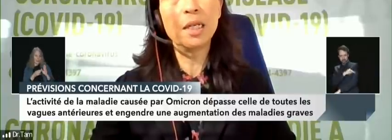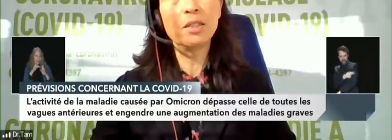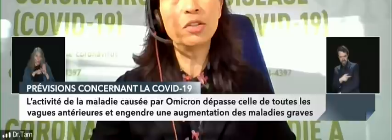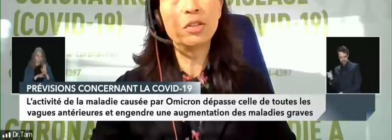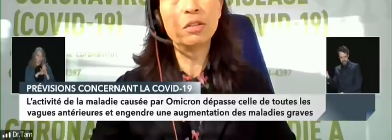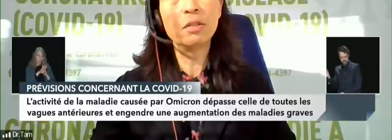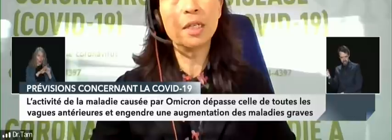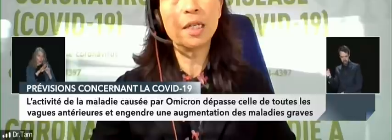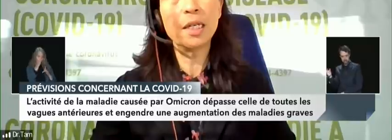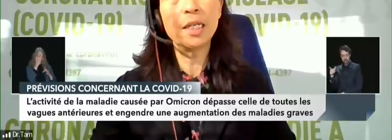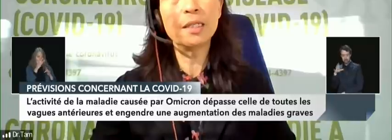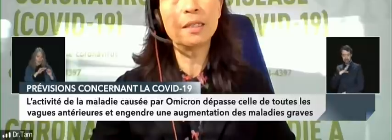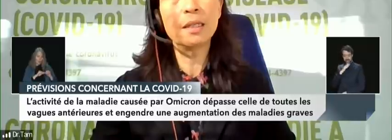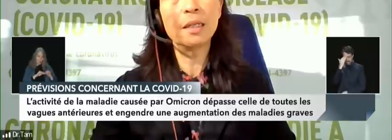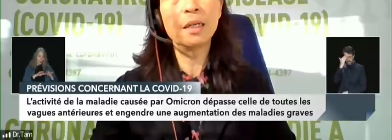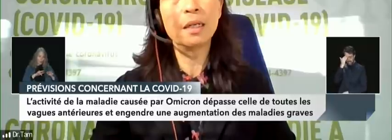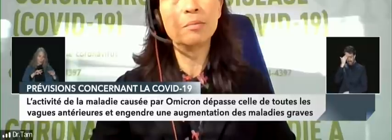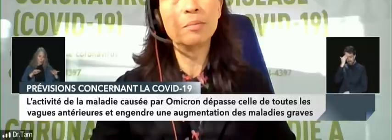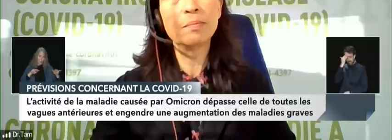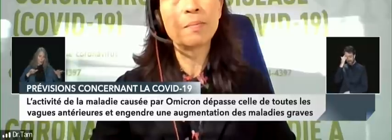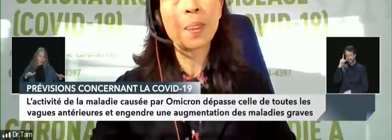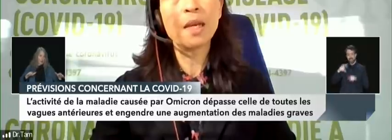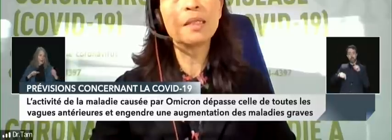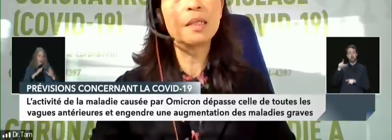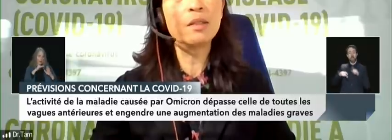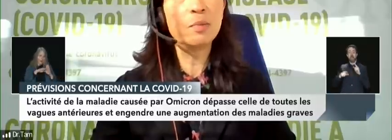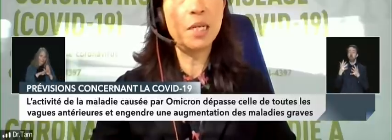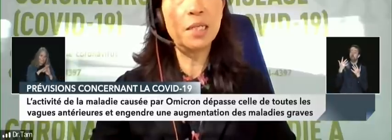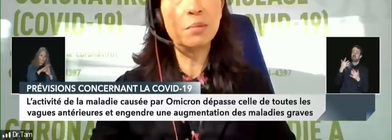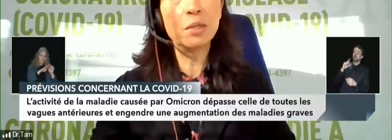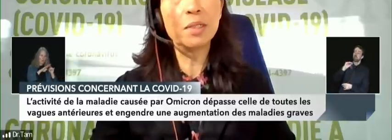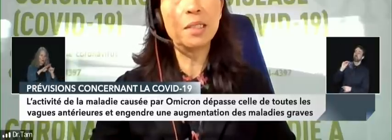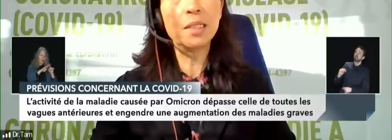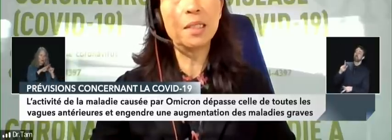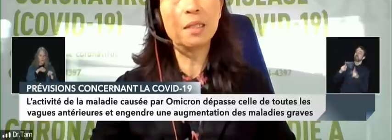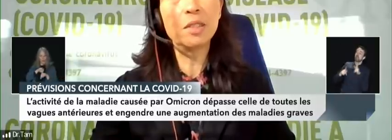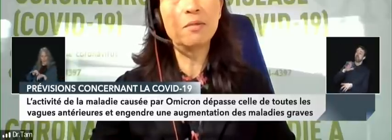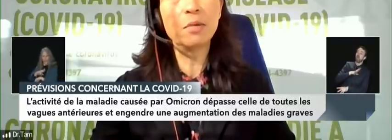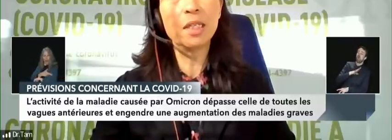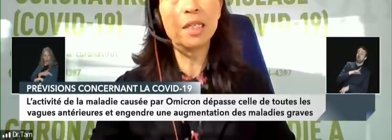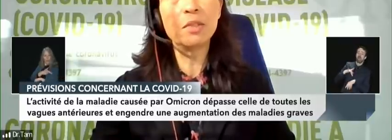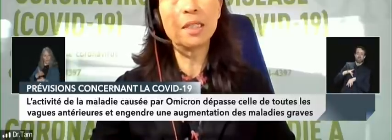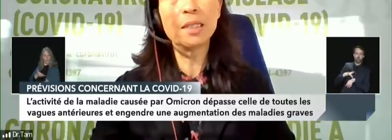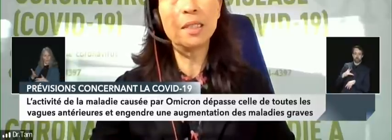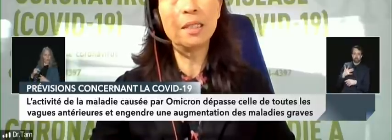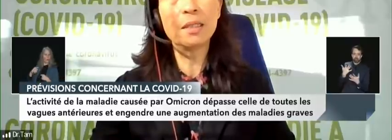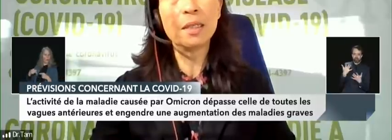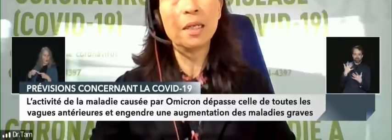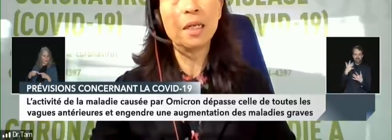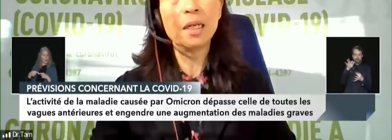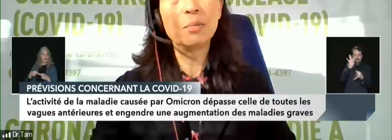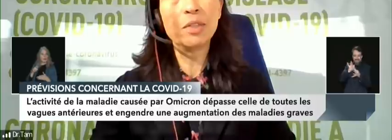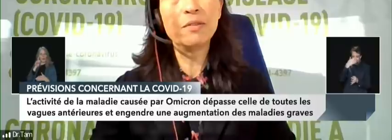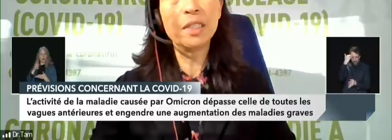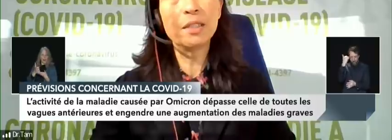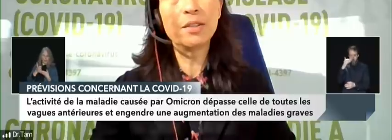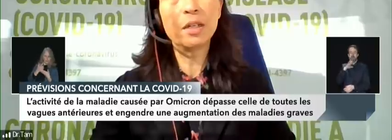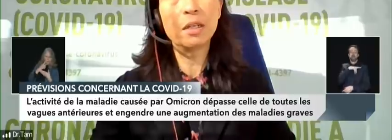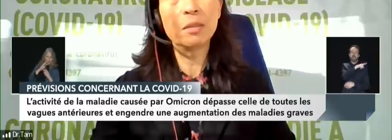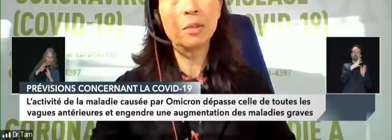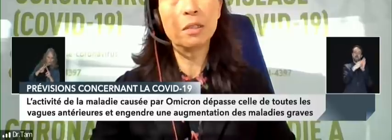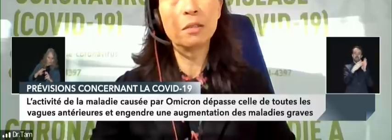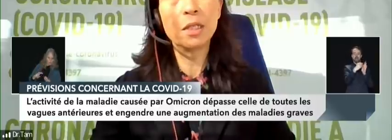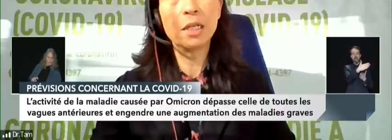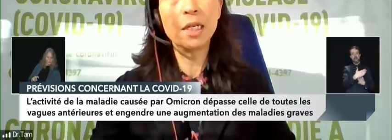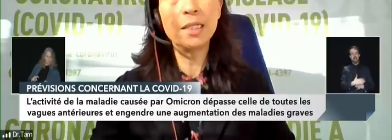models are there to I guess assist with planning purposes in terms of whether it would exceed previous